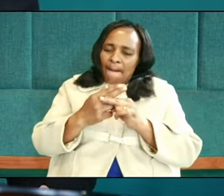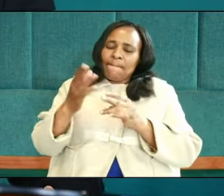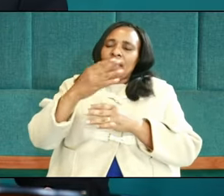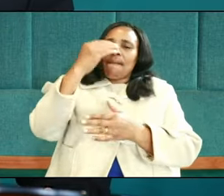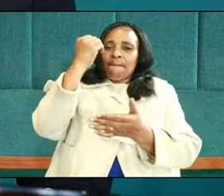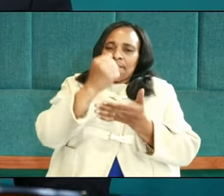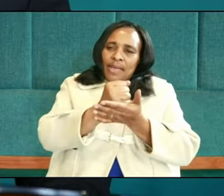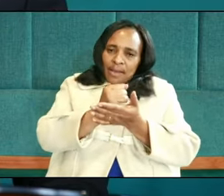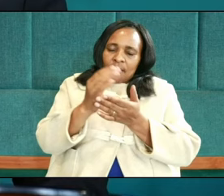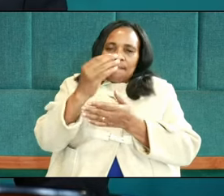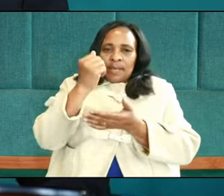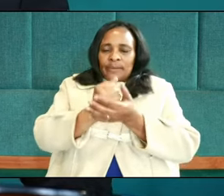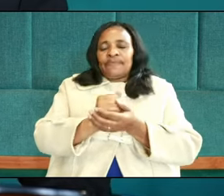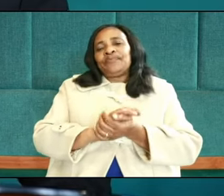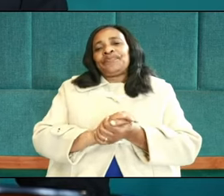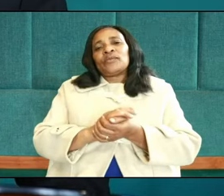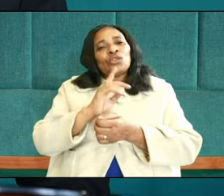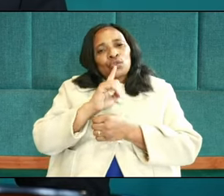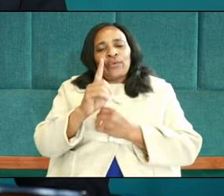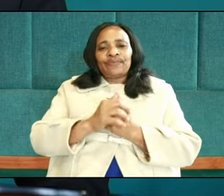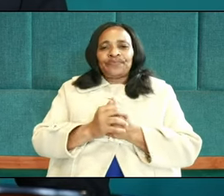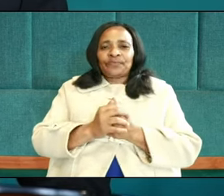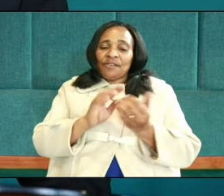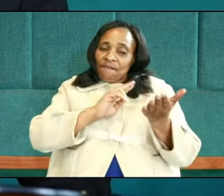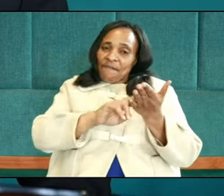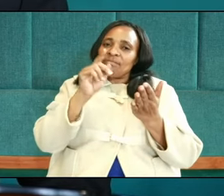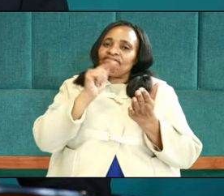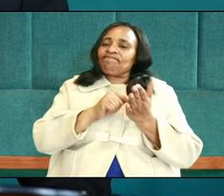amen and amen. So, the text